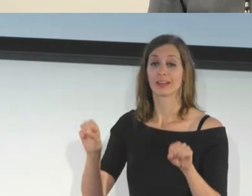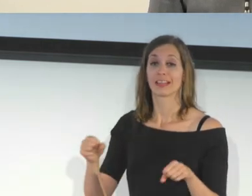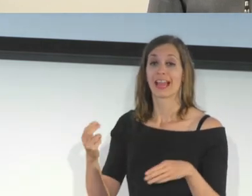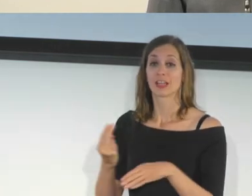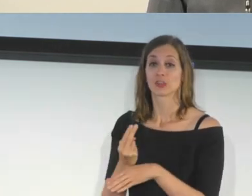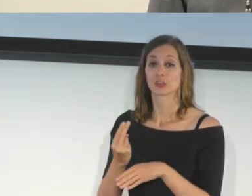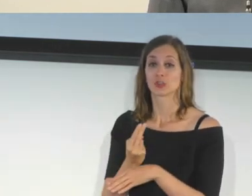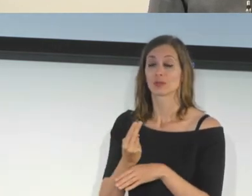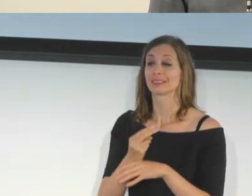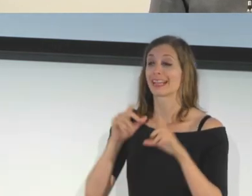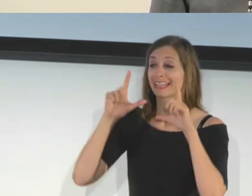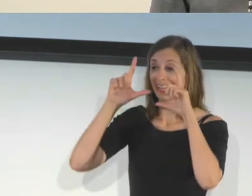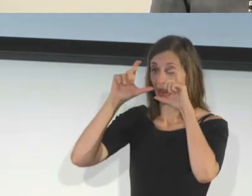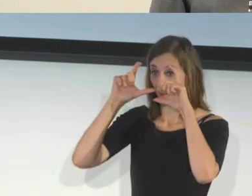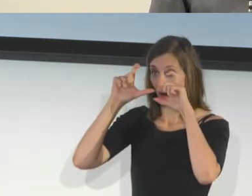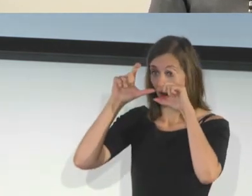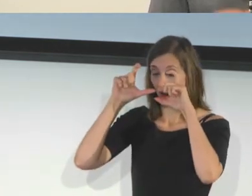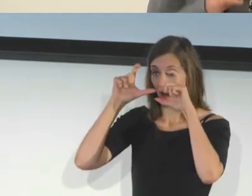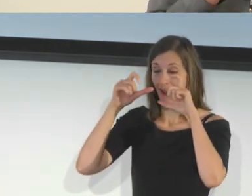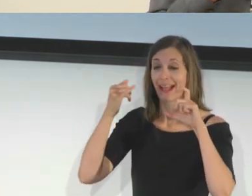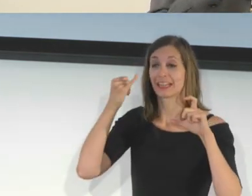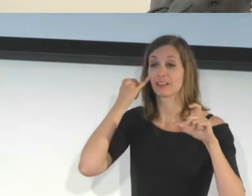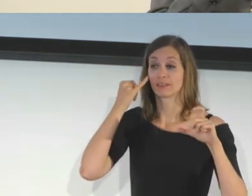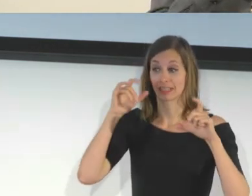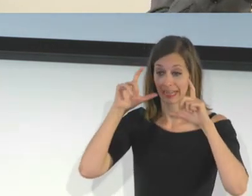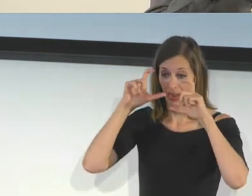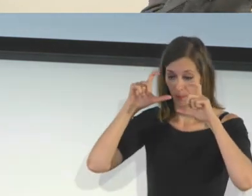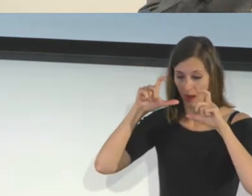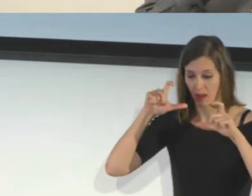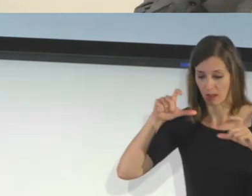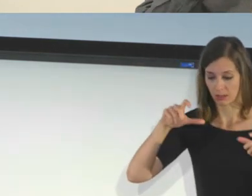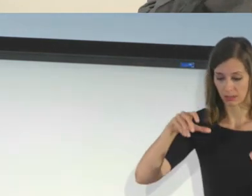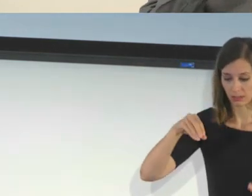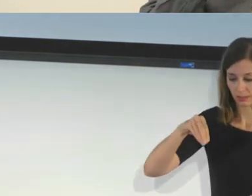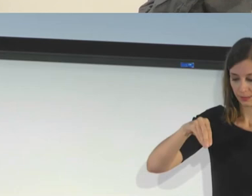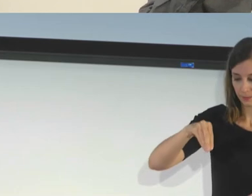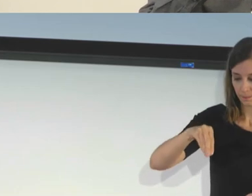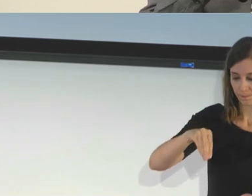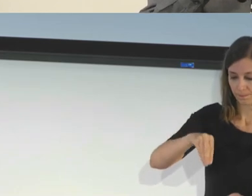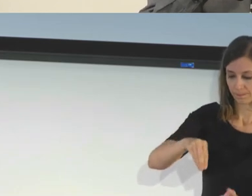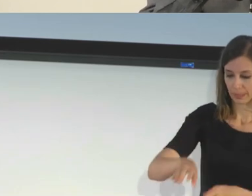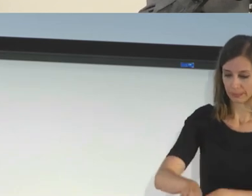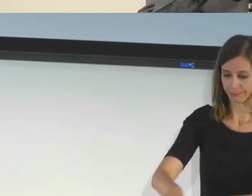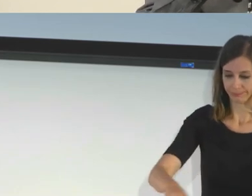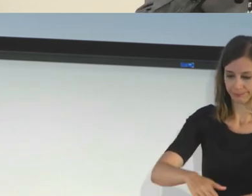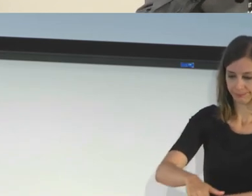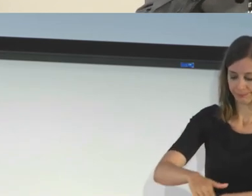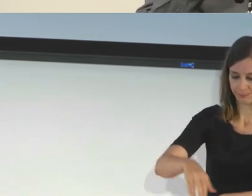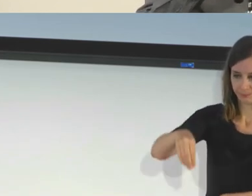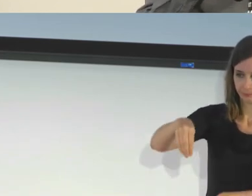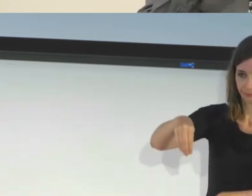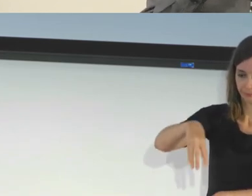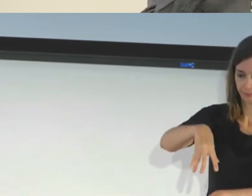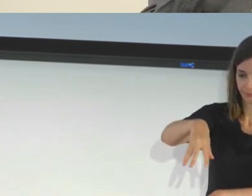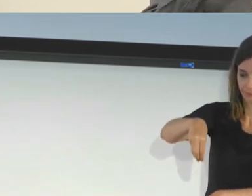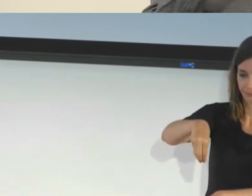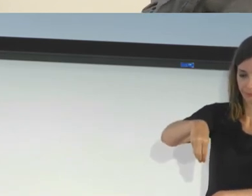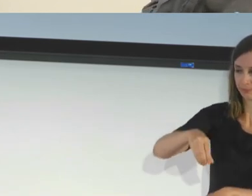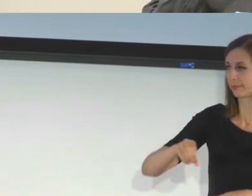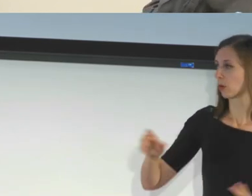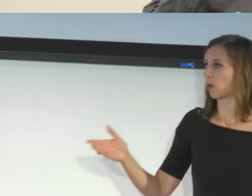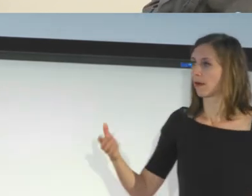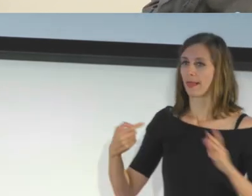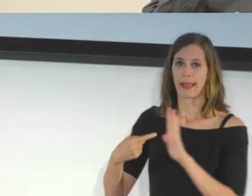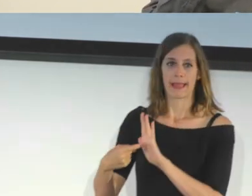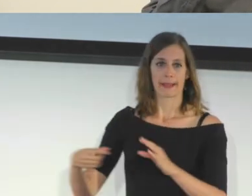camera and if you start pointing to like for example a touch surface with your fingers and like a microwave